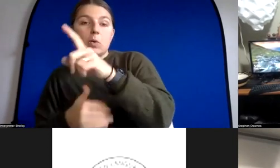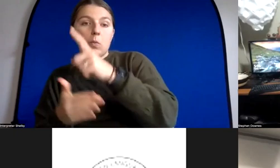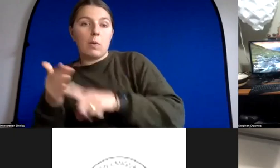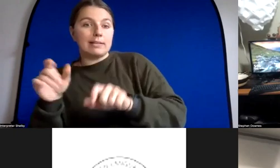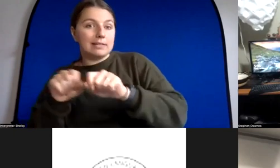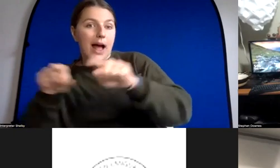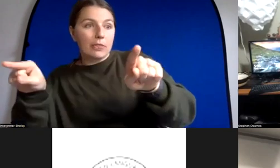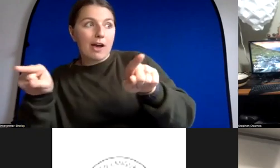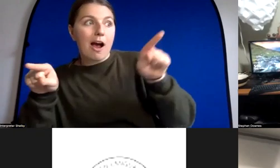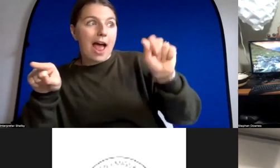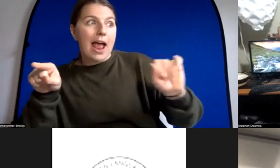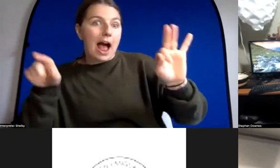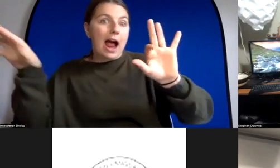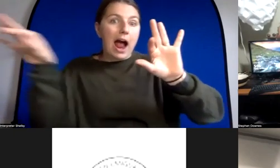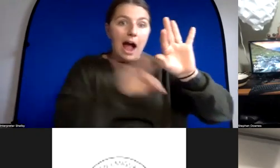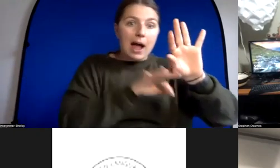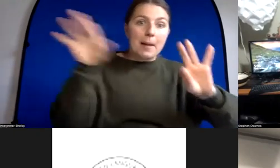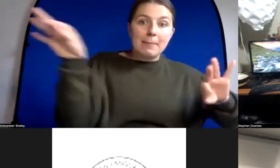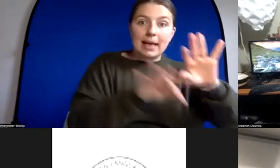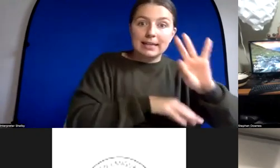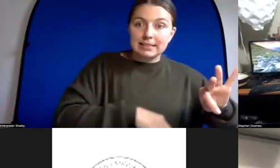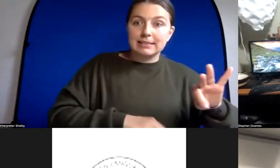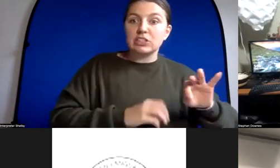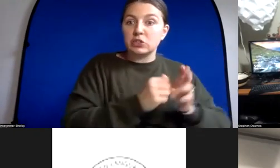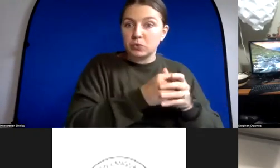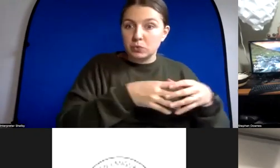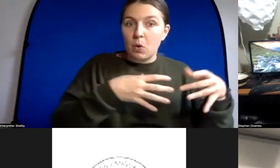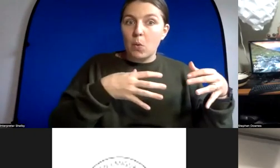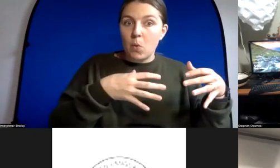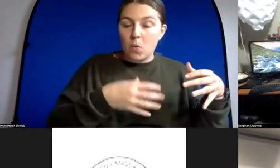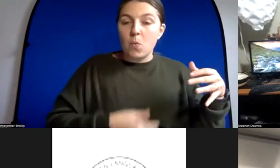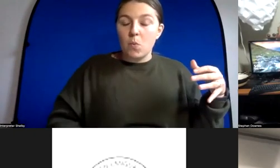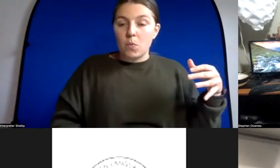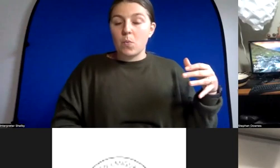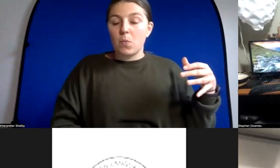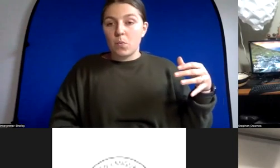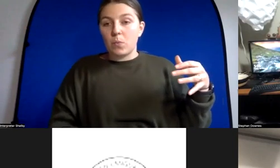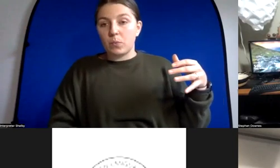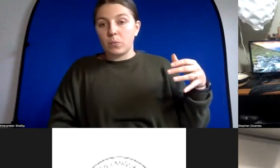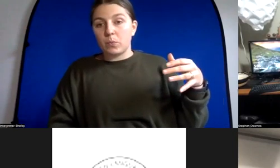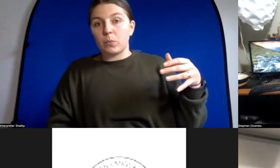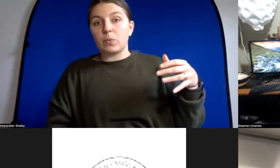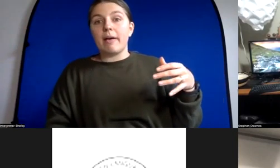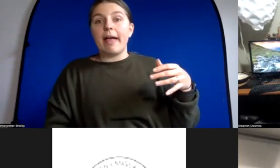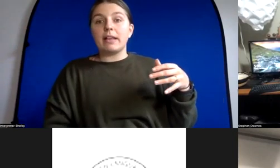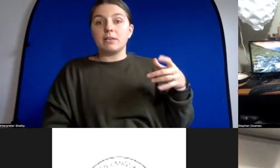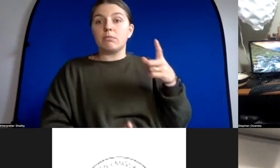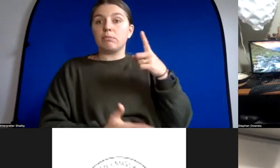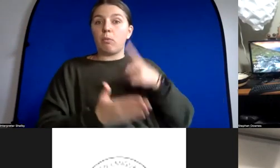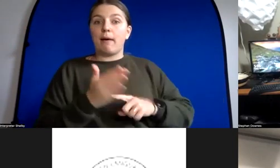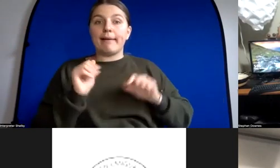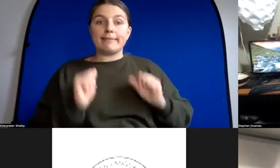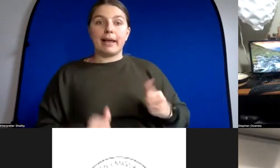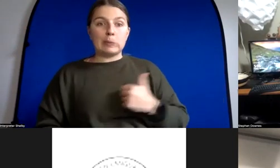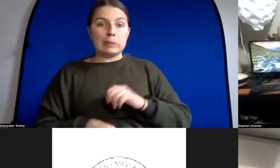generated by different ai processes and what could be done to